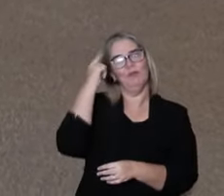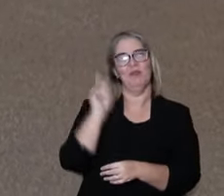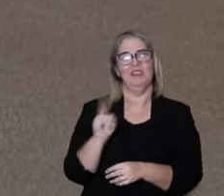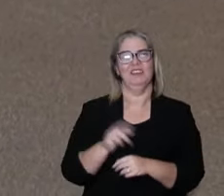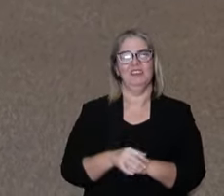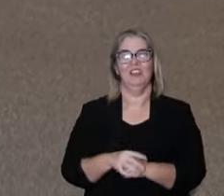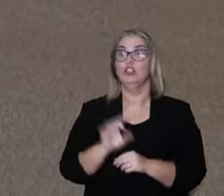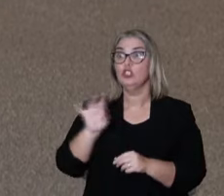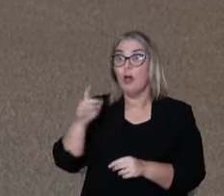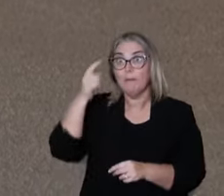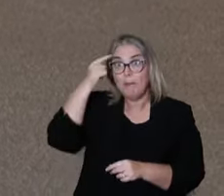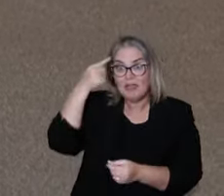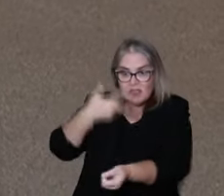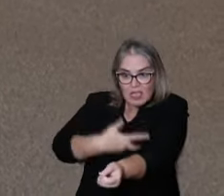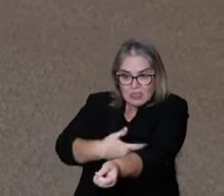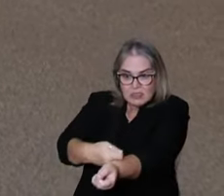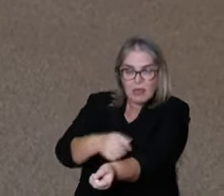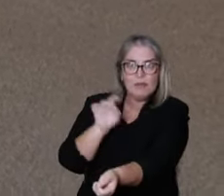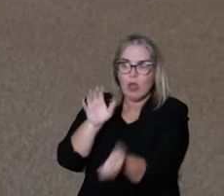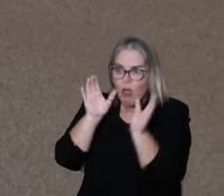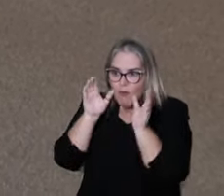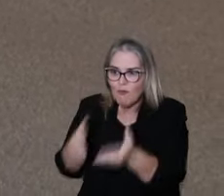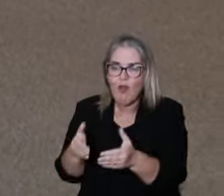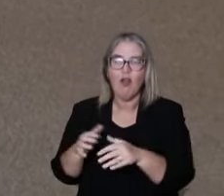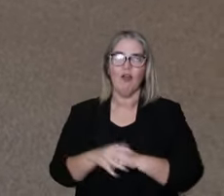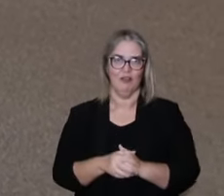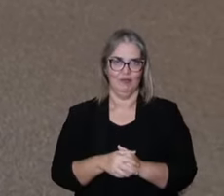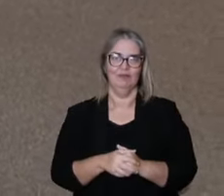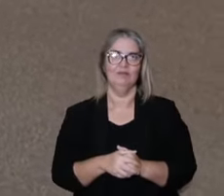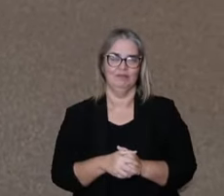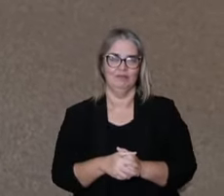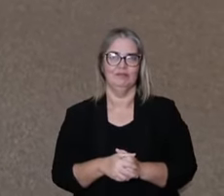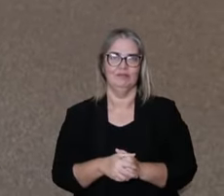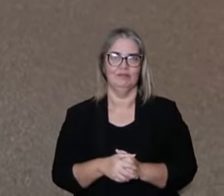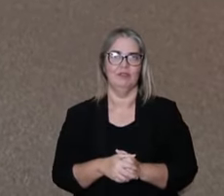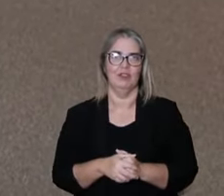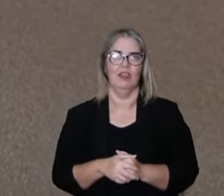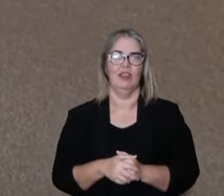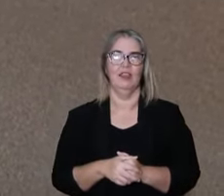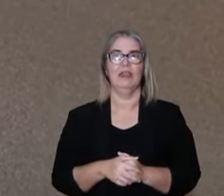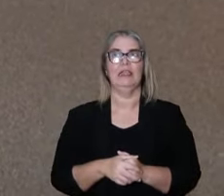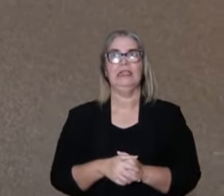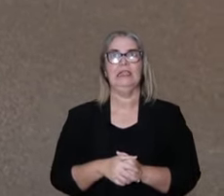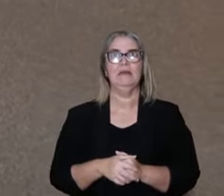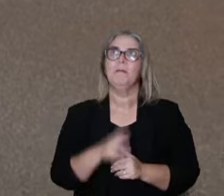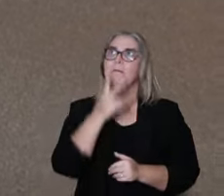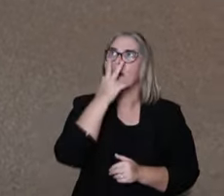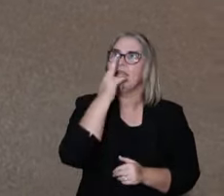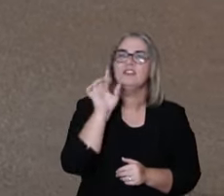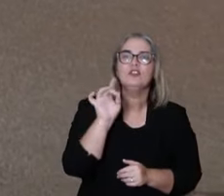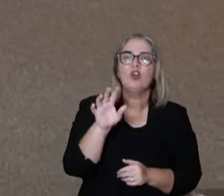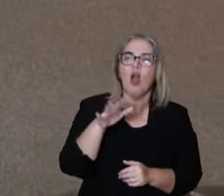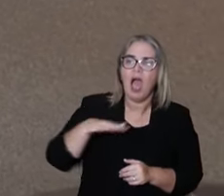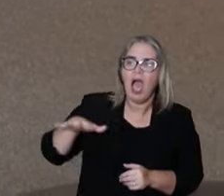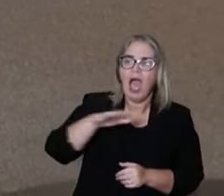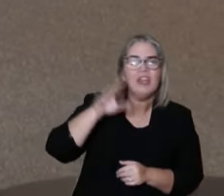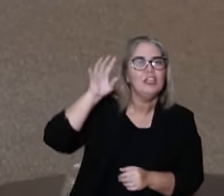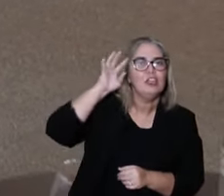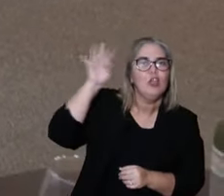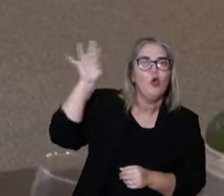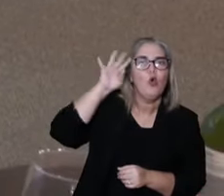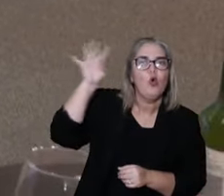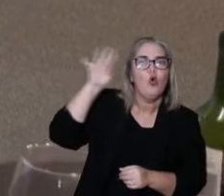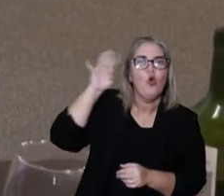study a part or something that happened. And a certain belief that isolating this, that we create the